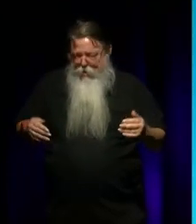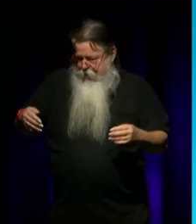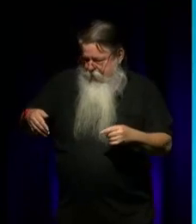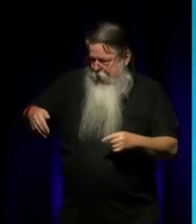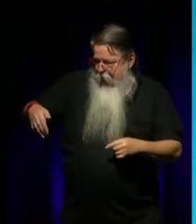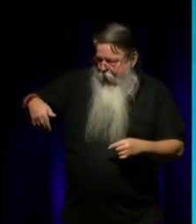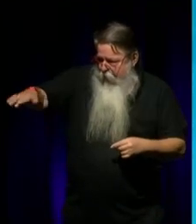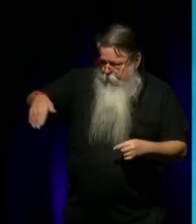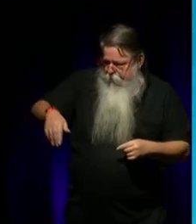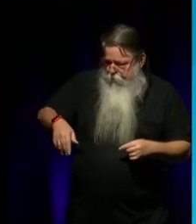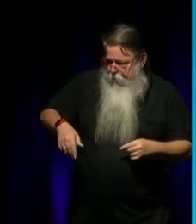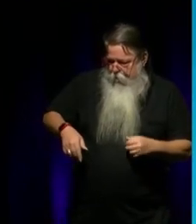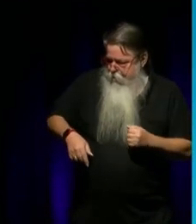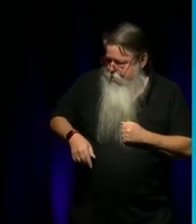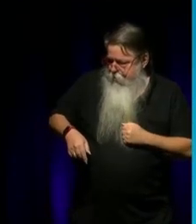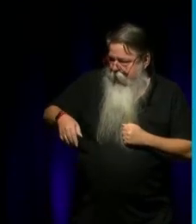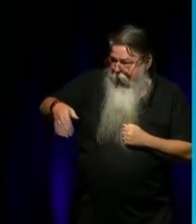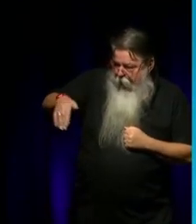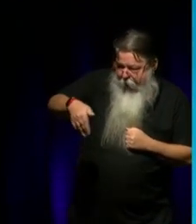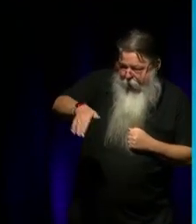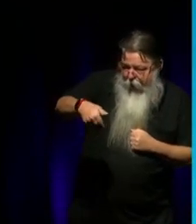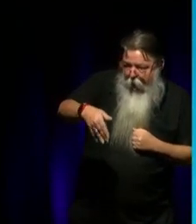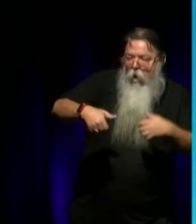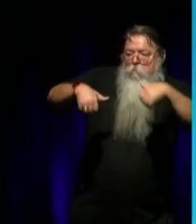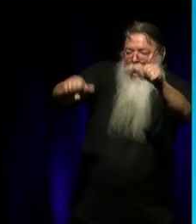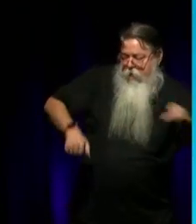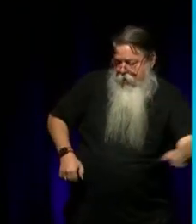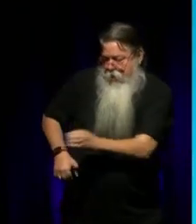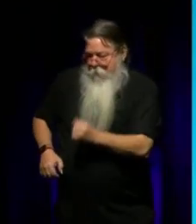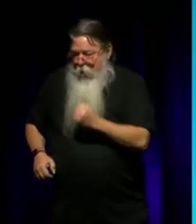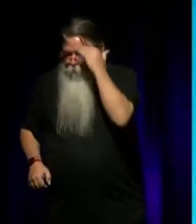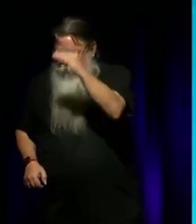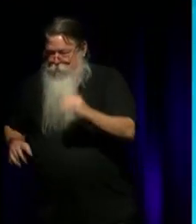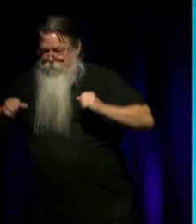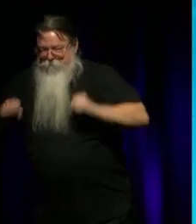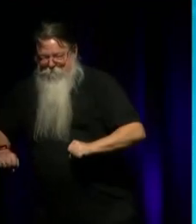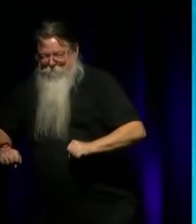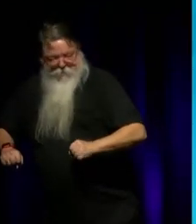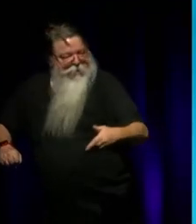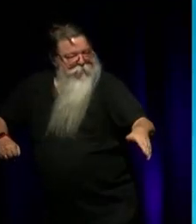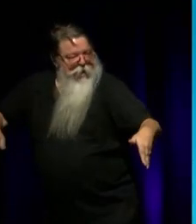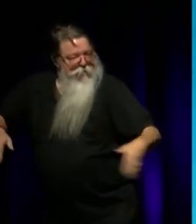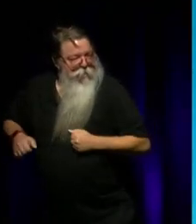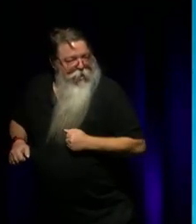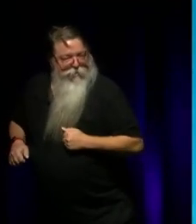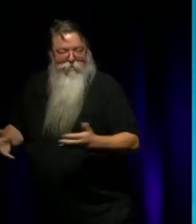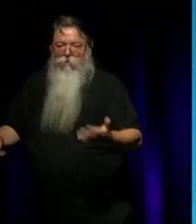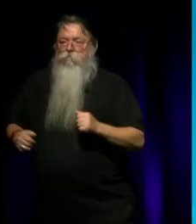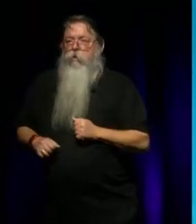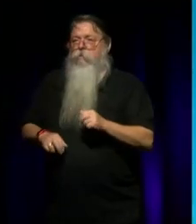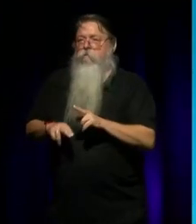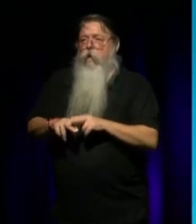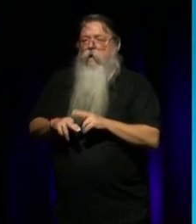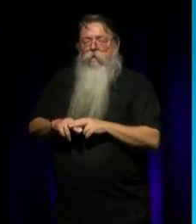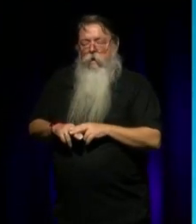and get out so I can get a room on my own, you know. But that's all informative. You know, my father wasn't allowed to laugh because he had